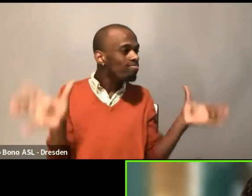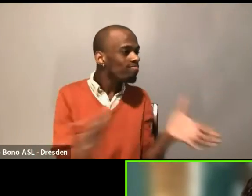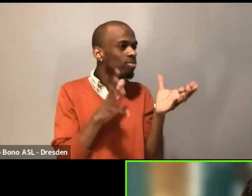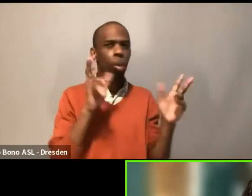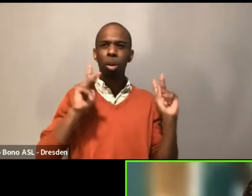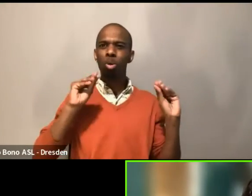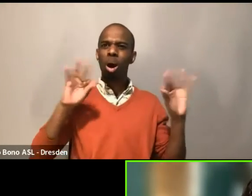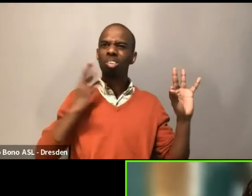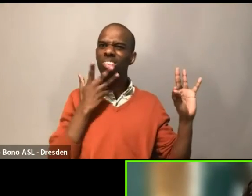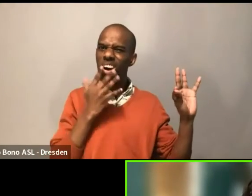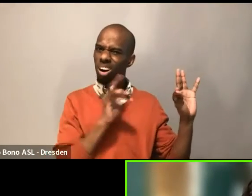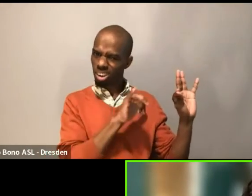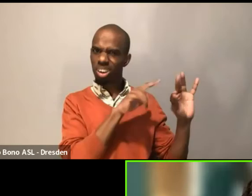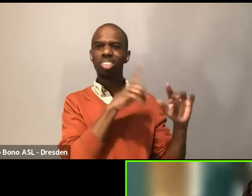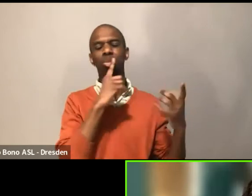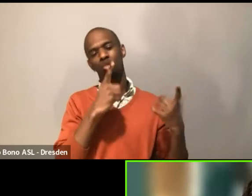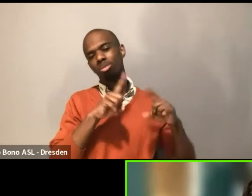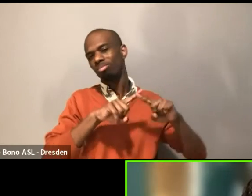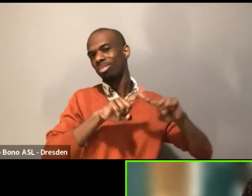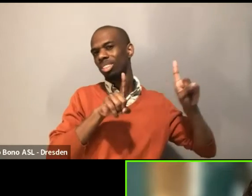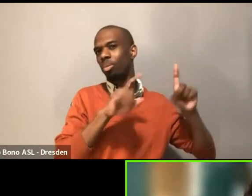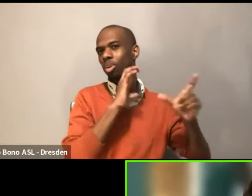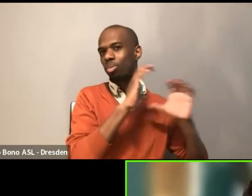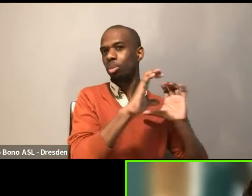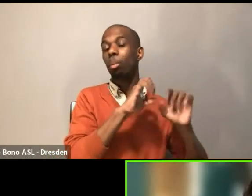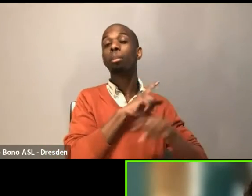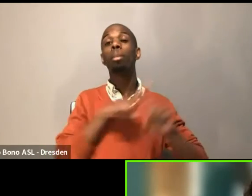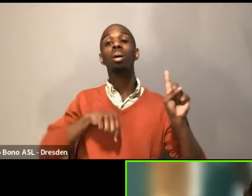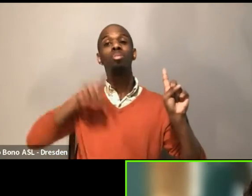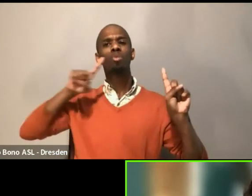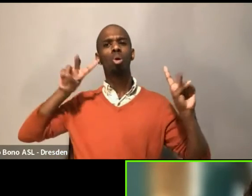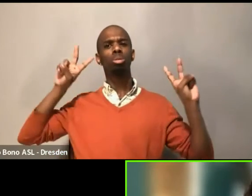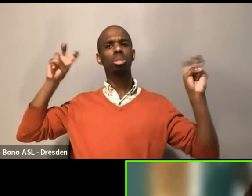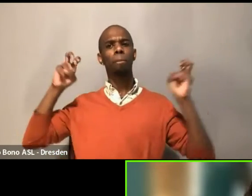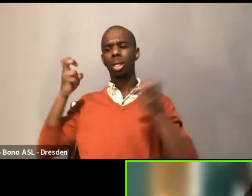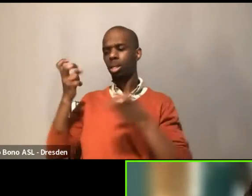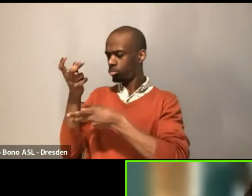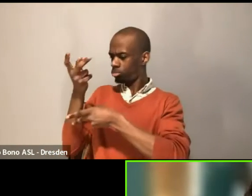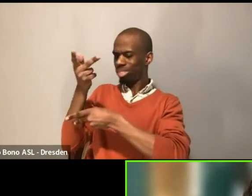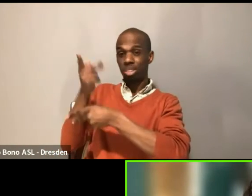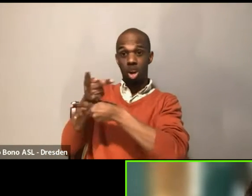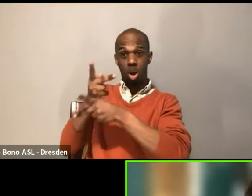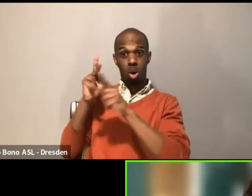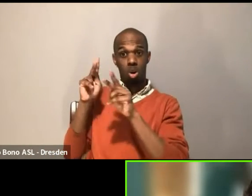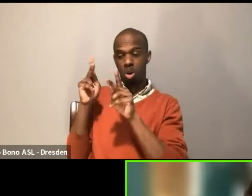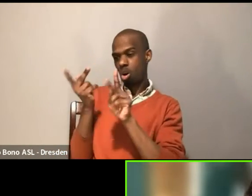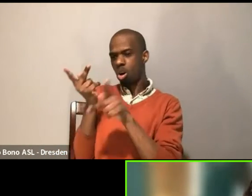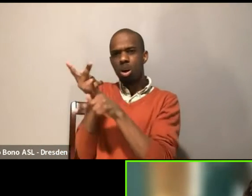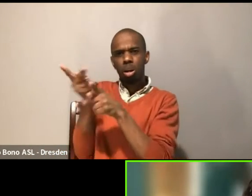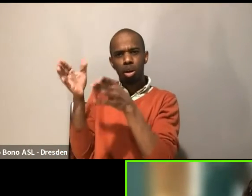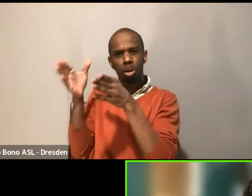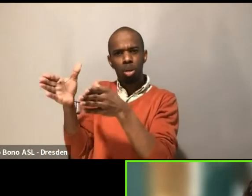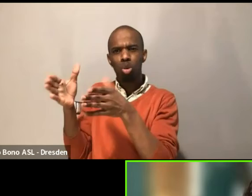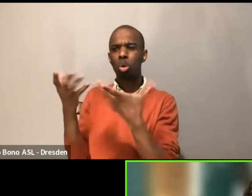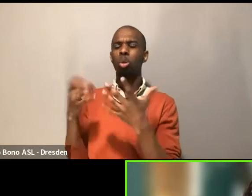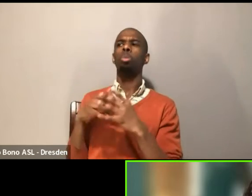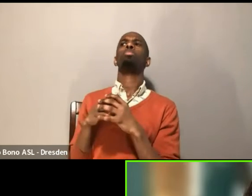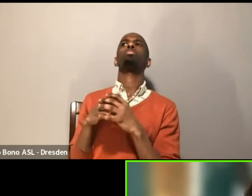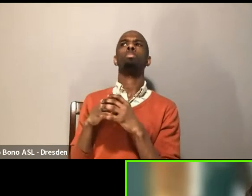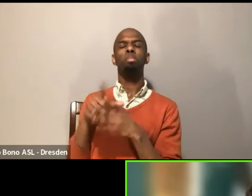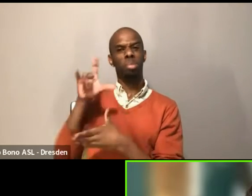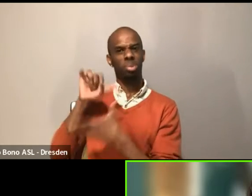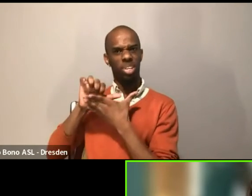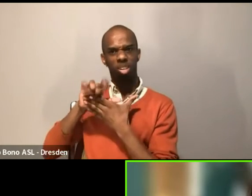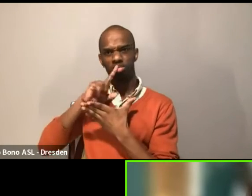And just the thing of, of caretakers did not come so quickly to me. And it's honestly,